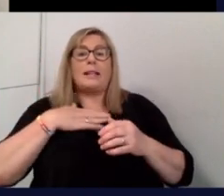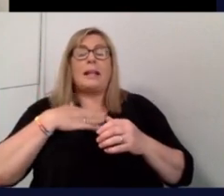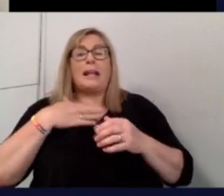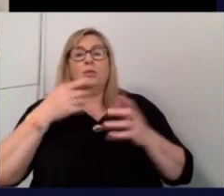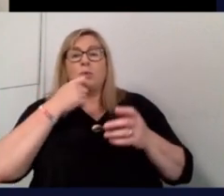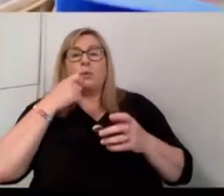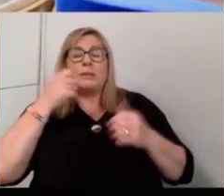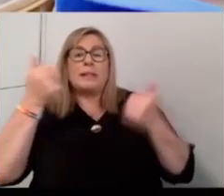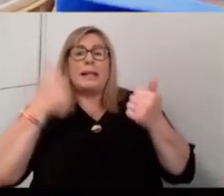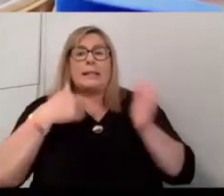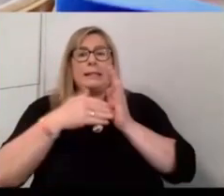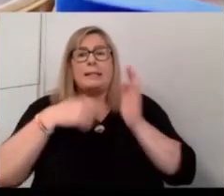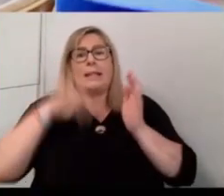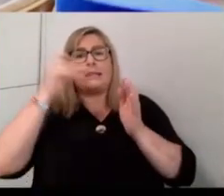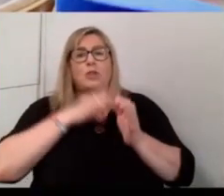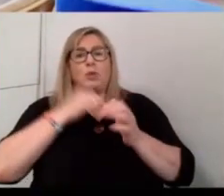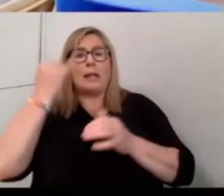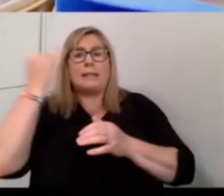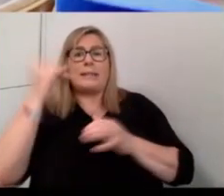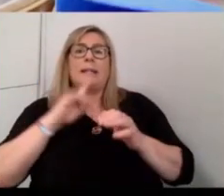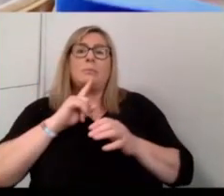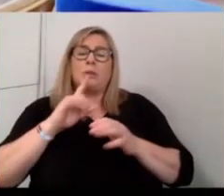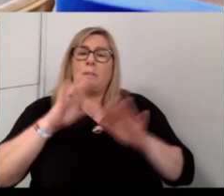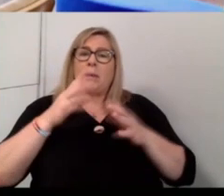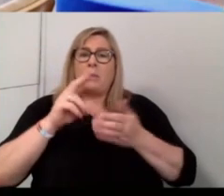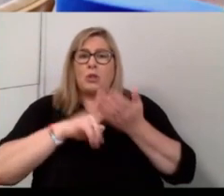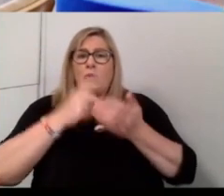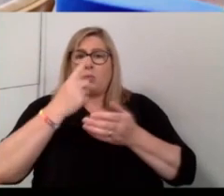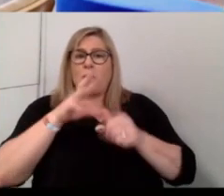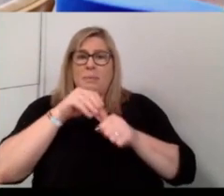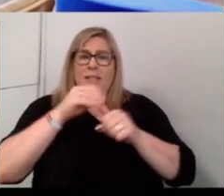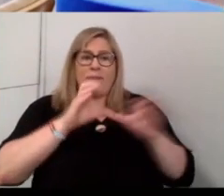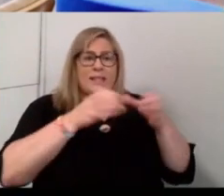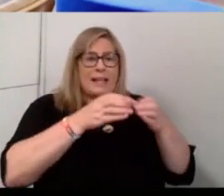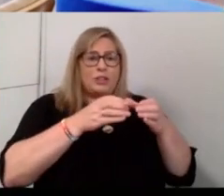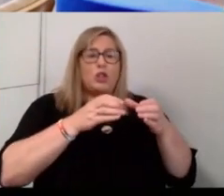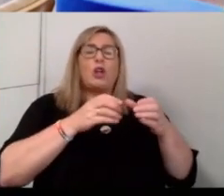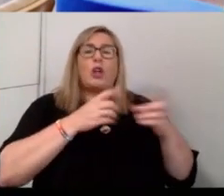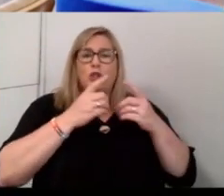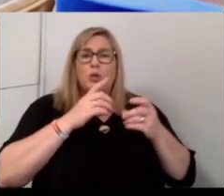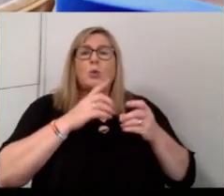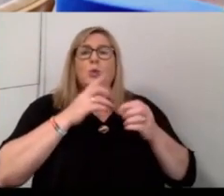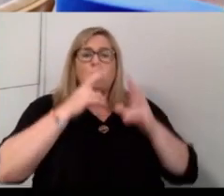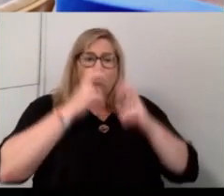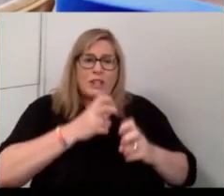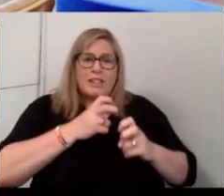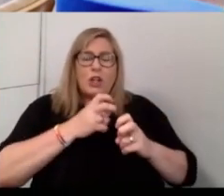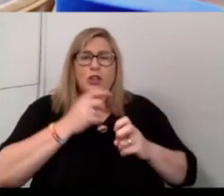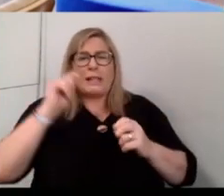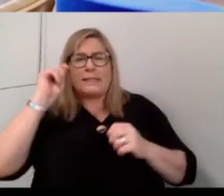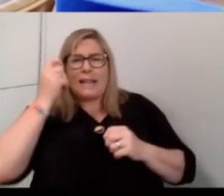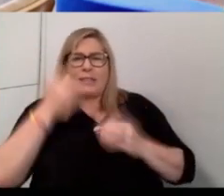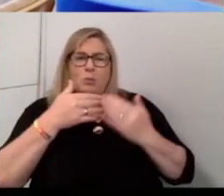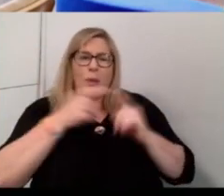sort of a good idea in terms of what Sean's saying, but maybe take a sector and do a bit of research and test what the need